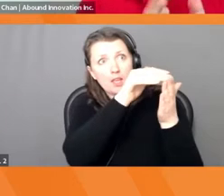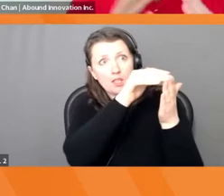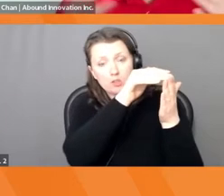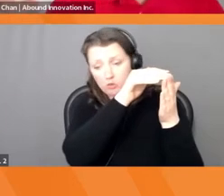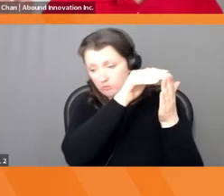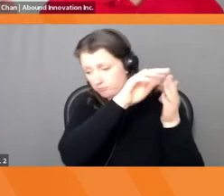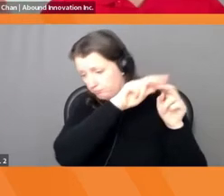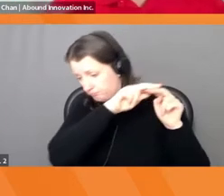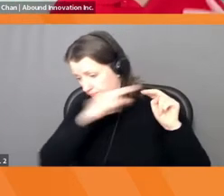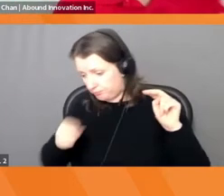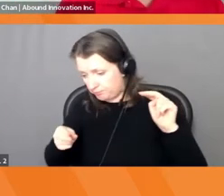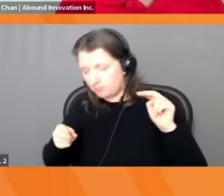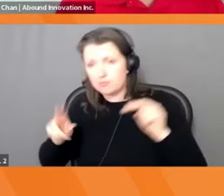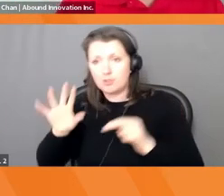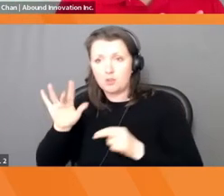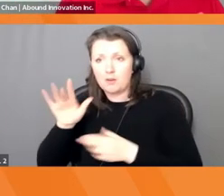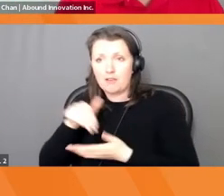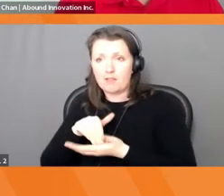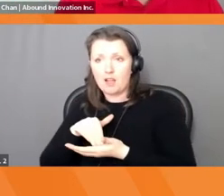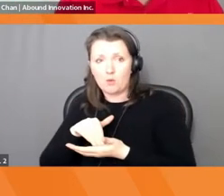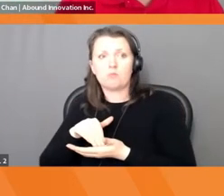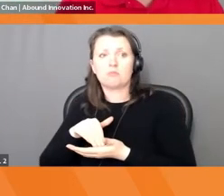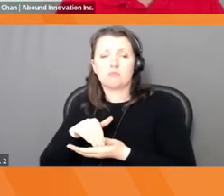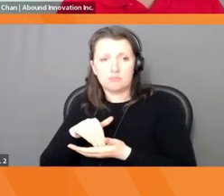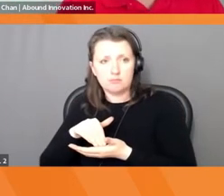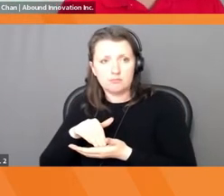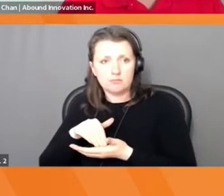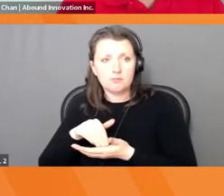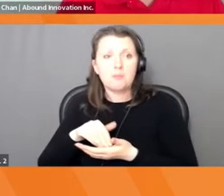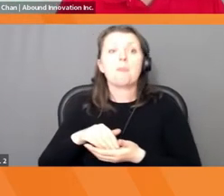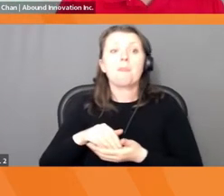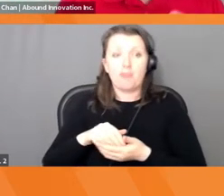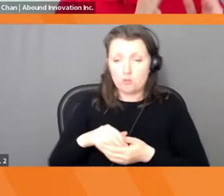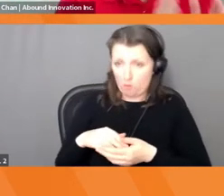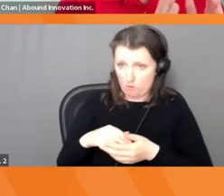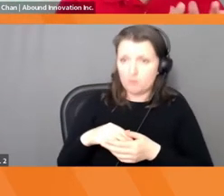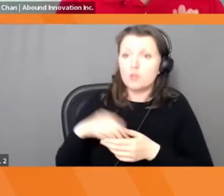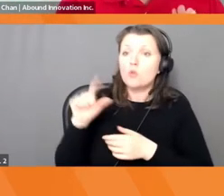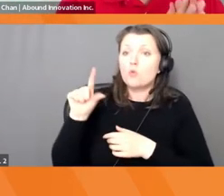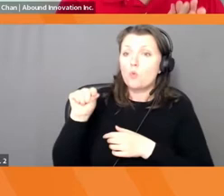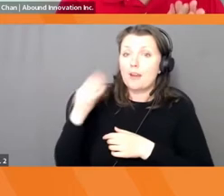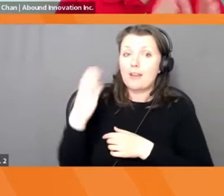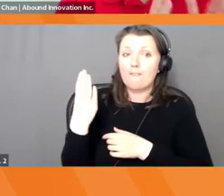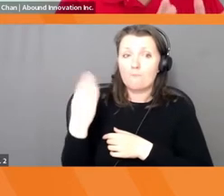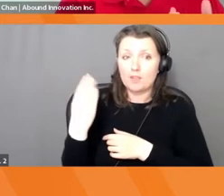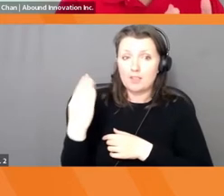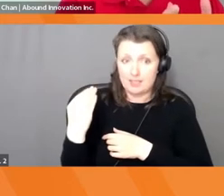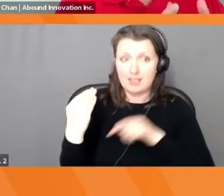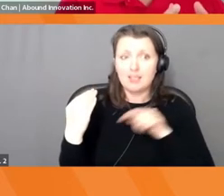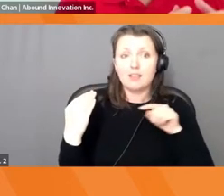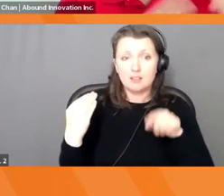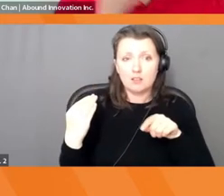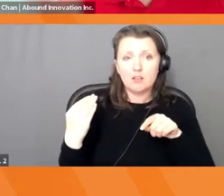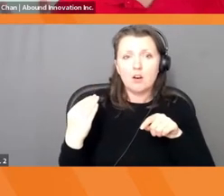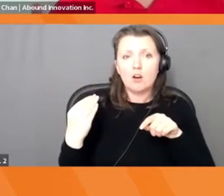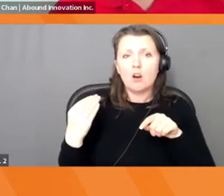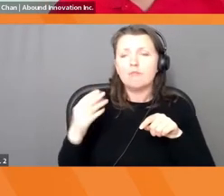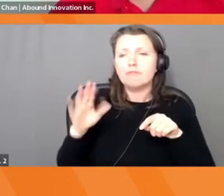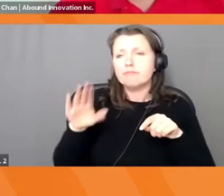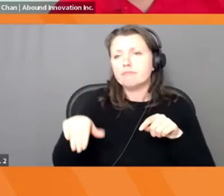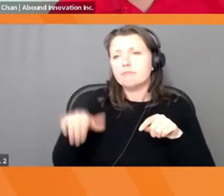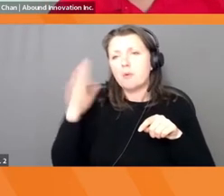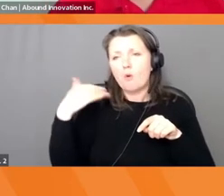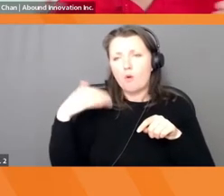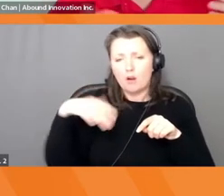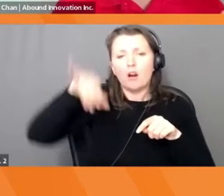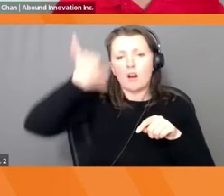show you how ride hailing became a thing in the first quarter of 2014, a ride hailing was about 8% of business